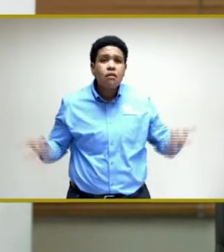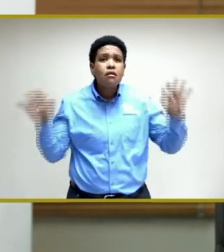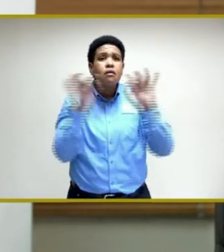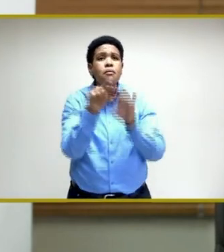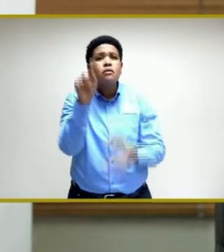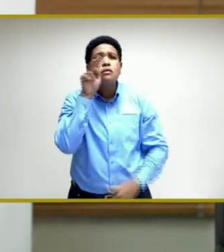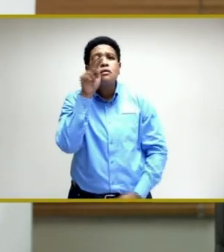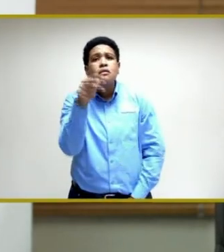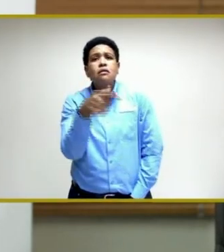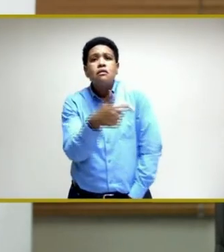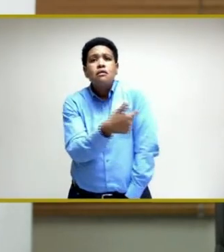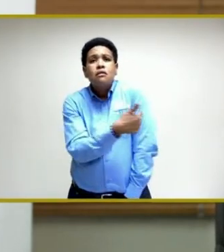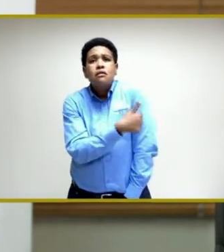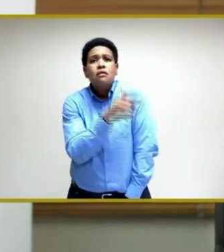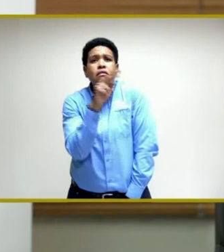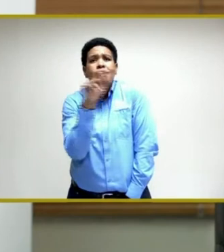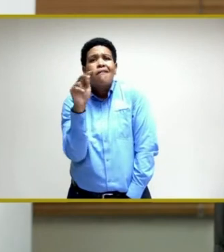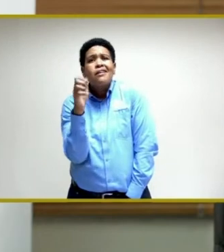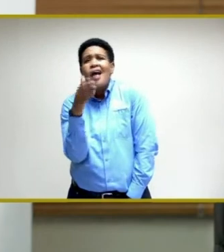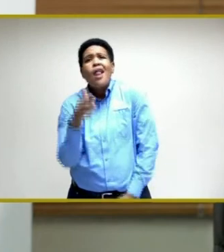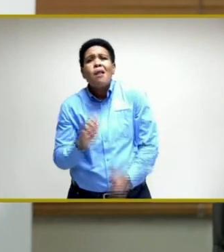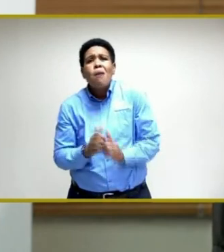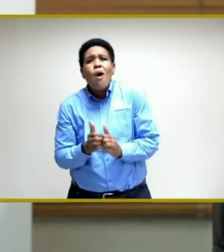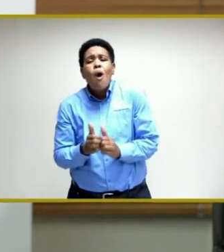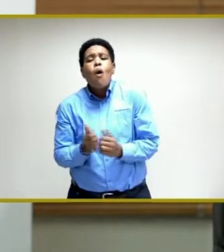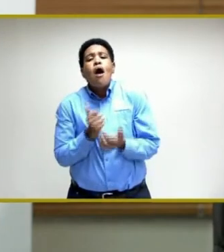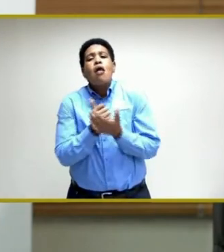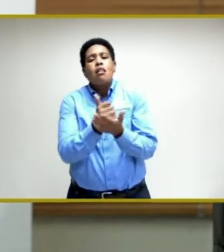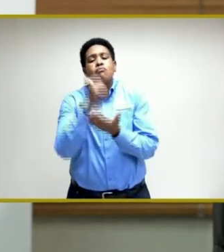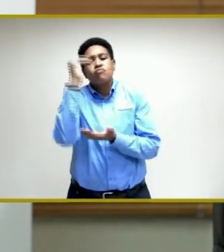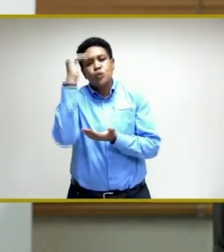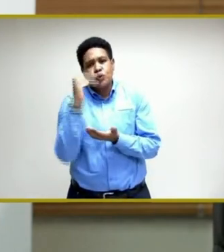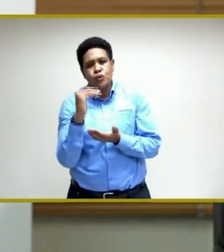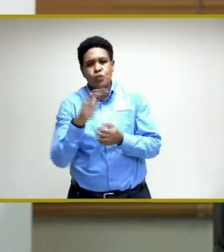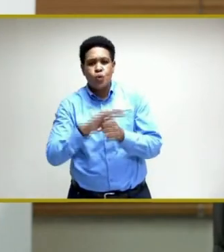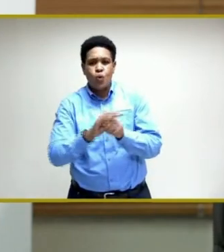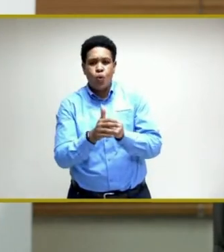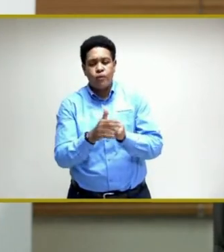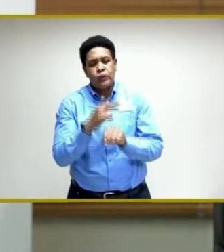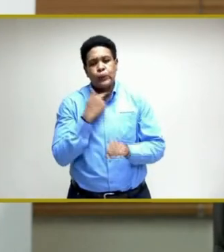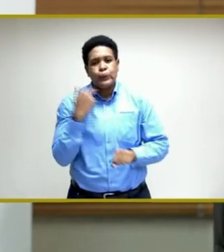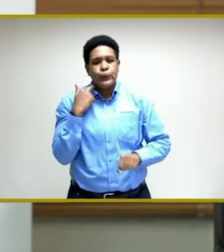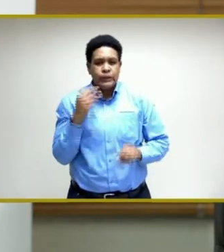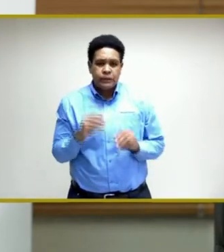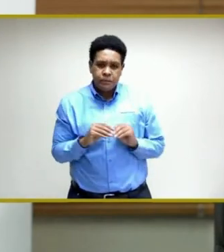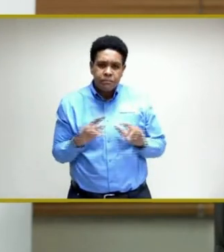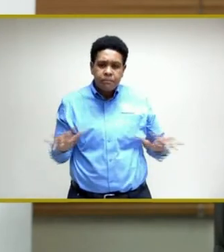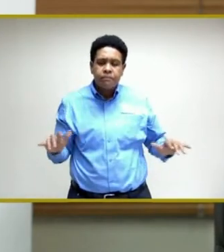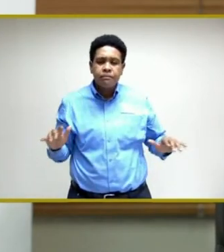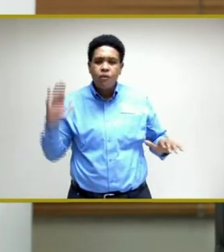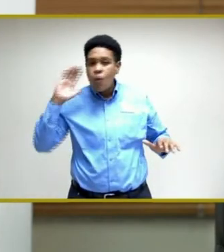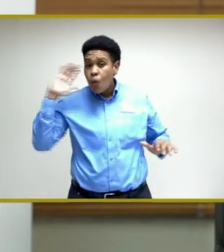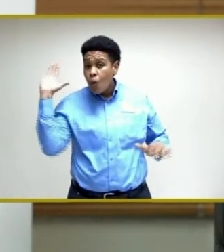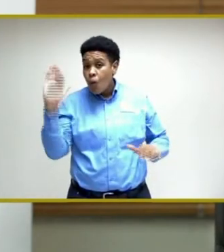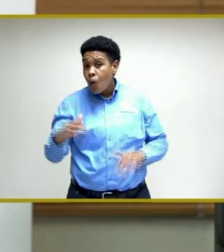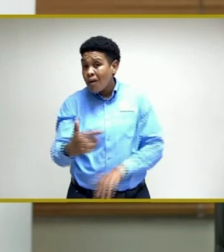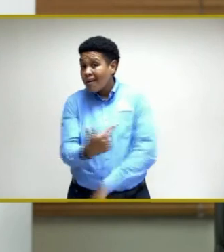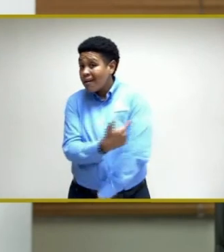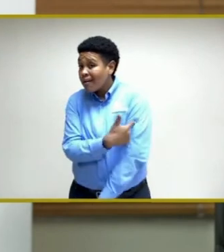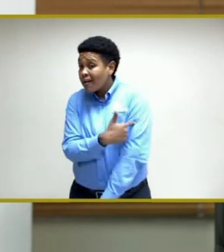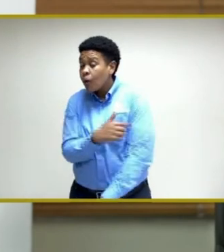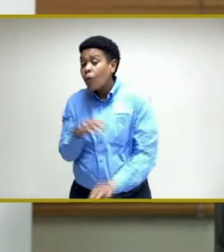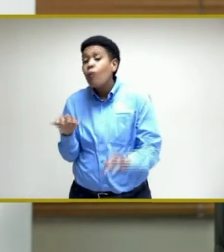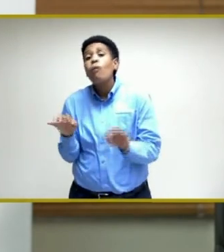to pushing back the COVID threat. Every vaccine counts, and everyone who